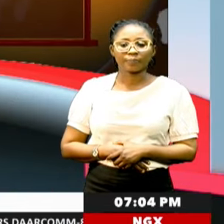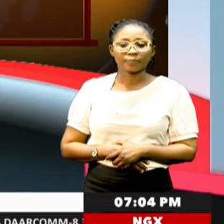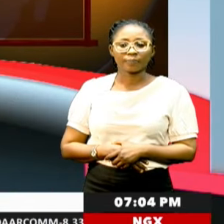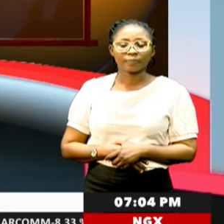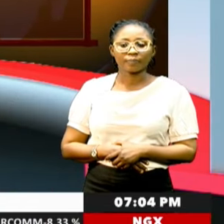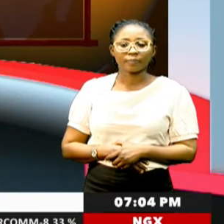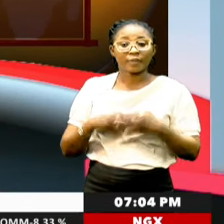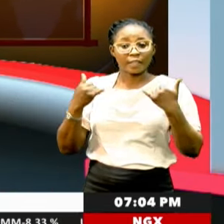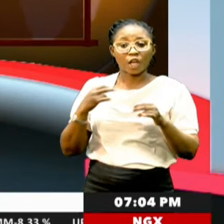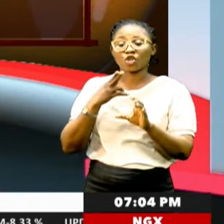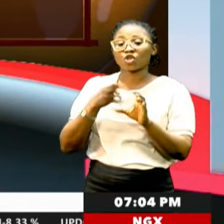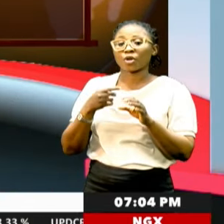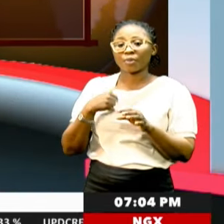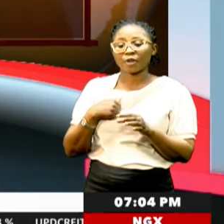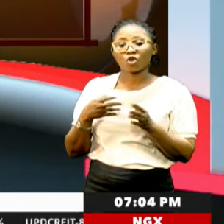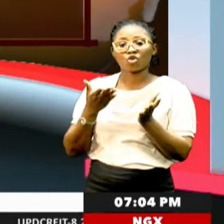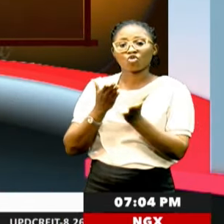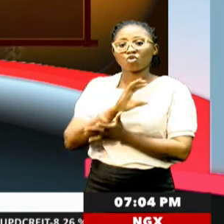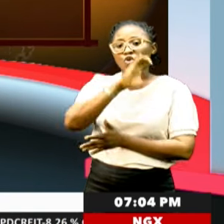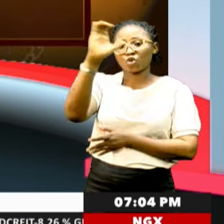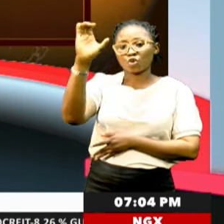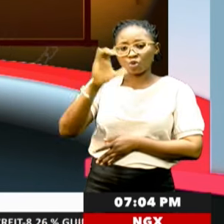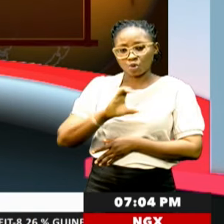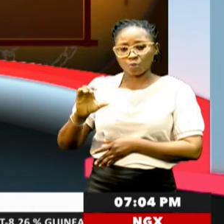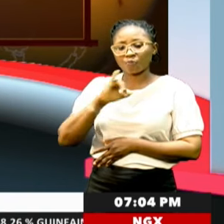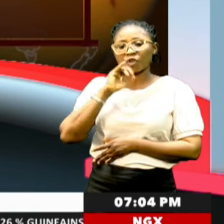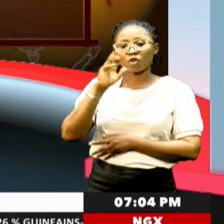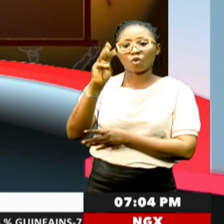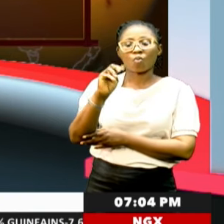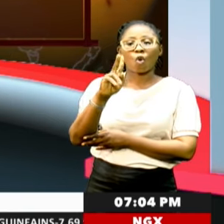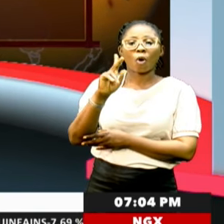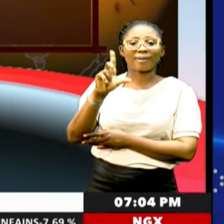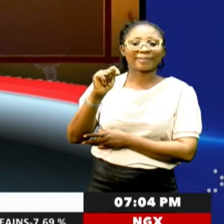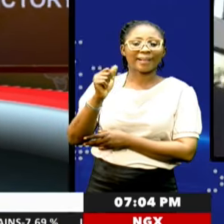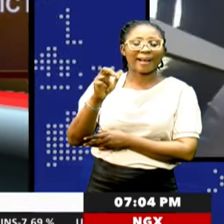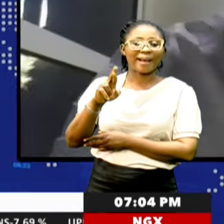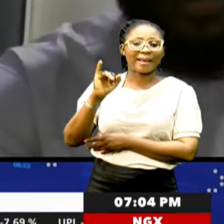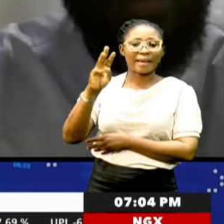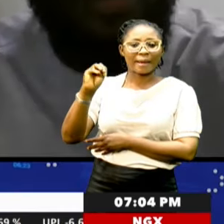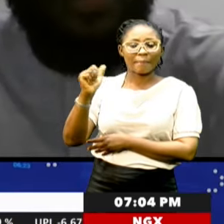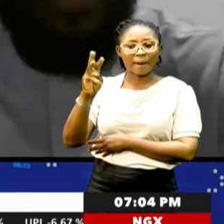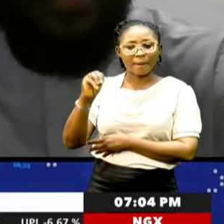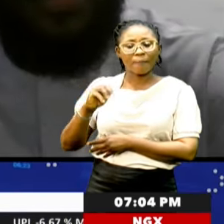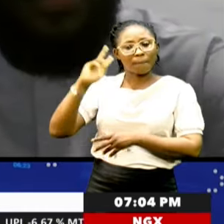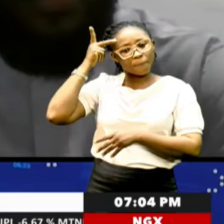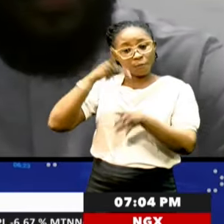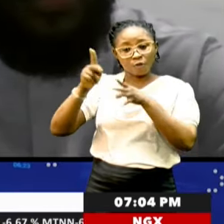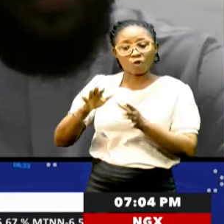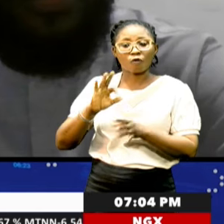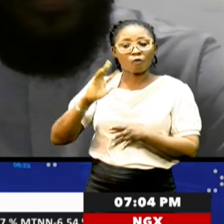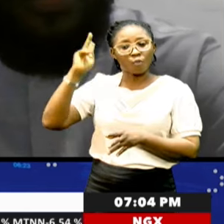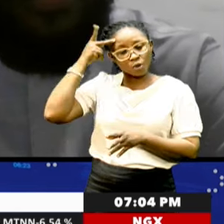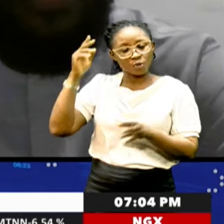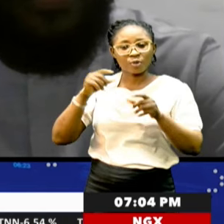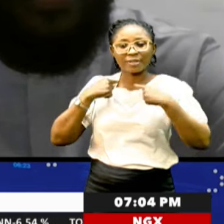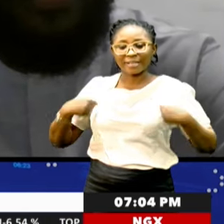Now, joining me via Zoom is Mokhtar Imam, Professor of Political Science and International Relations at